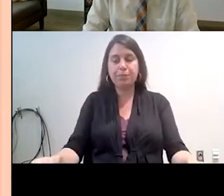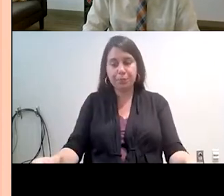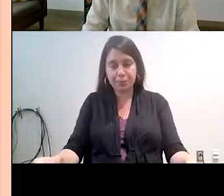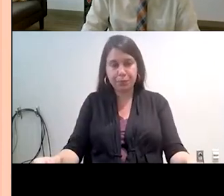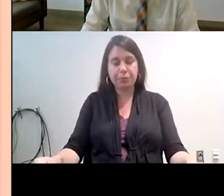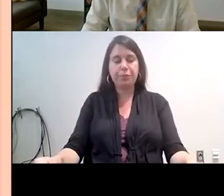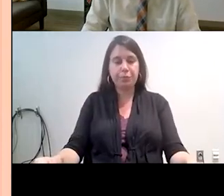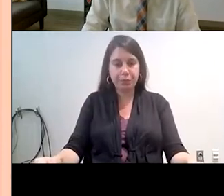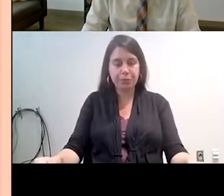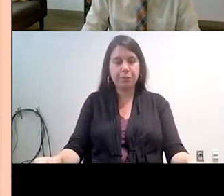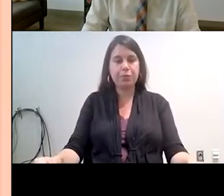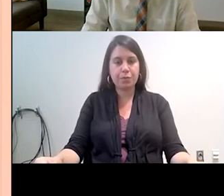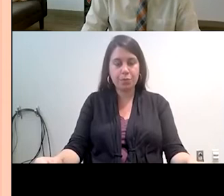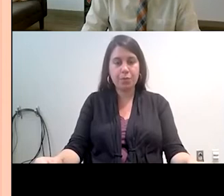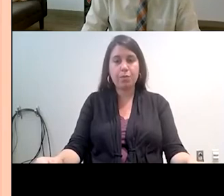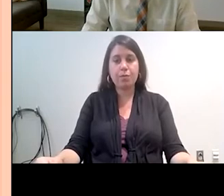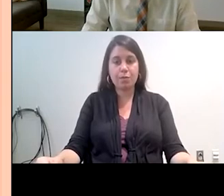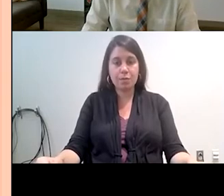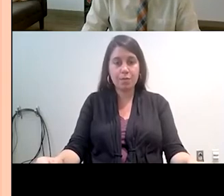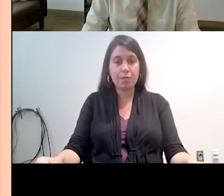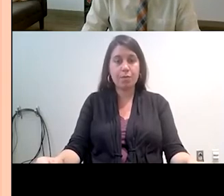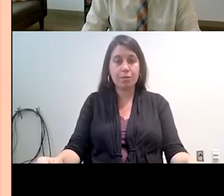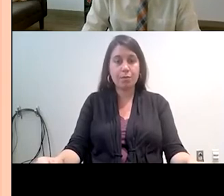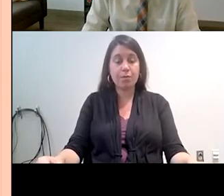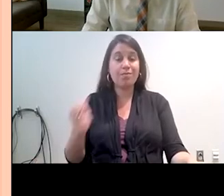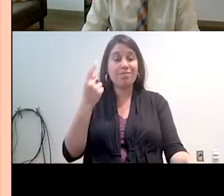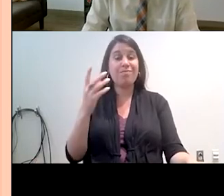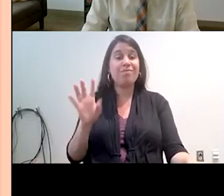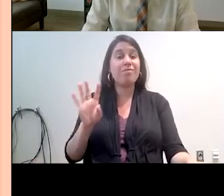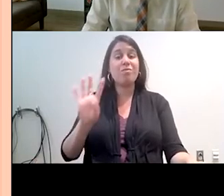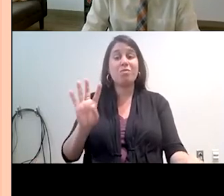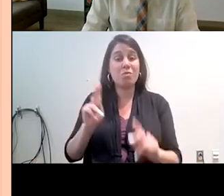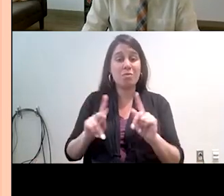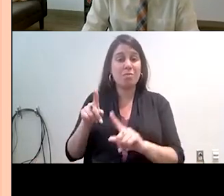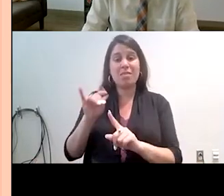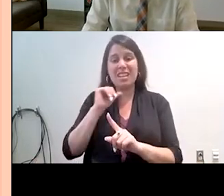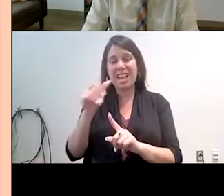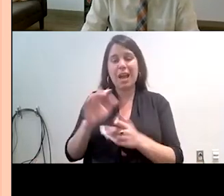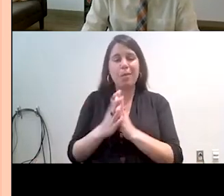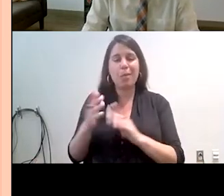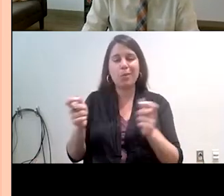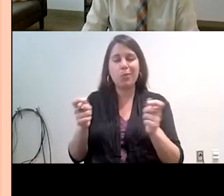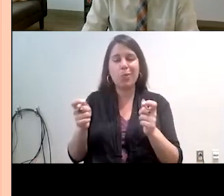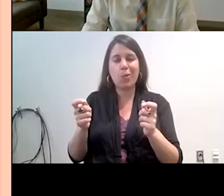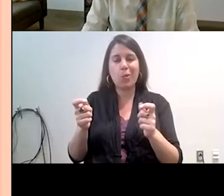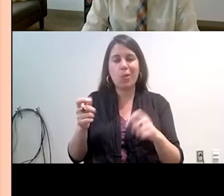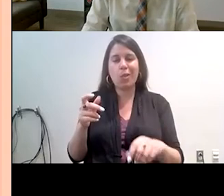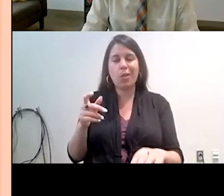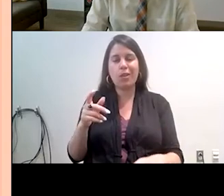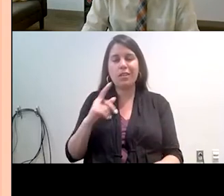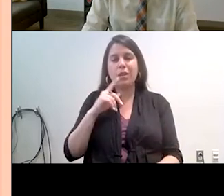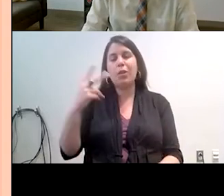post-intervention assessment. And so the four that did not, three came from the control and one came from from OLA.